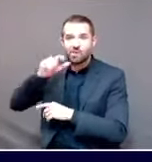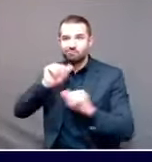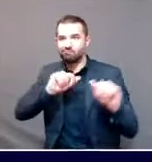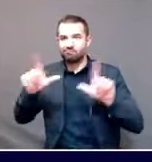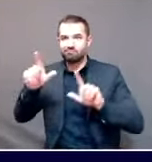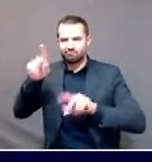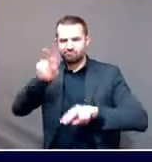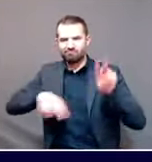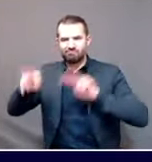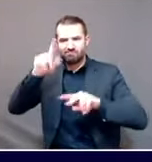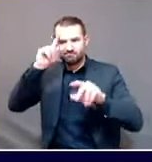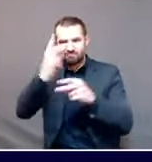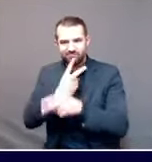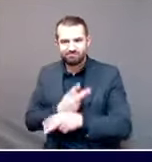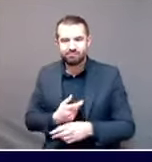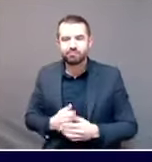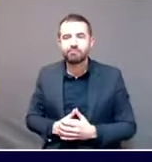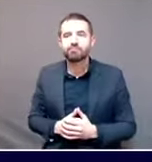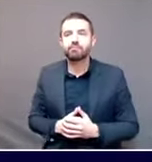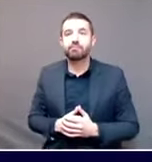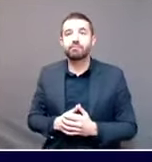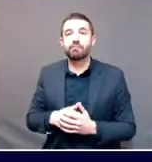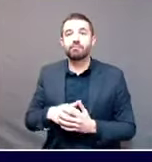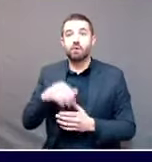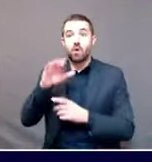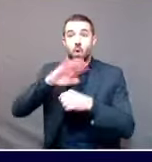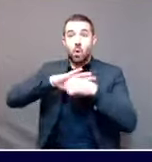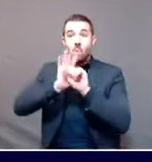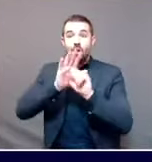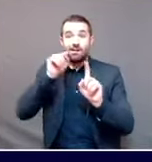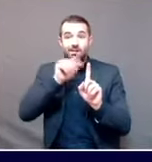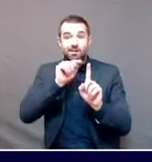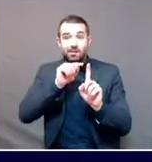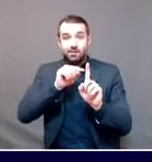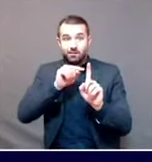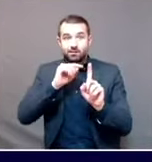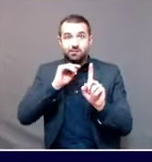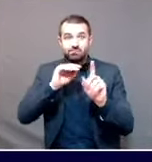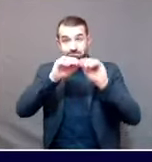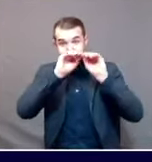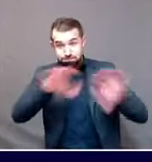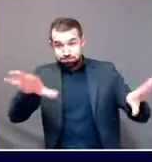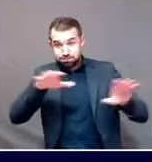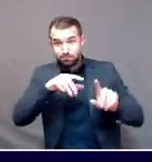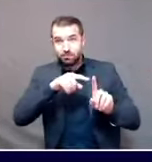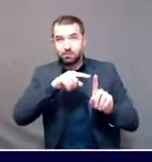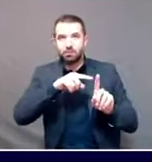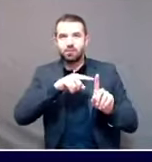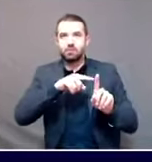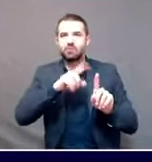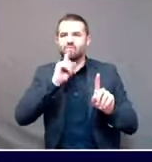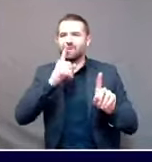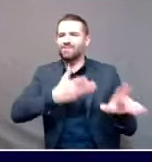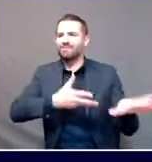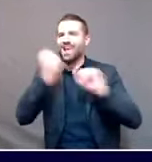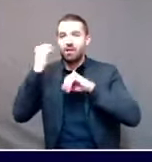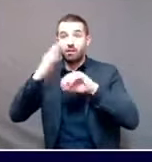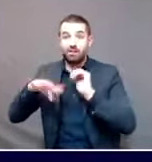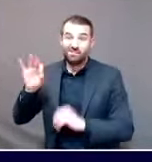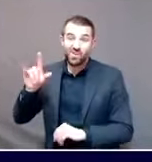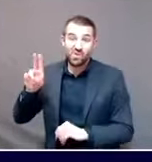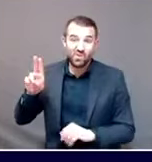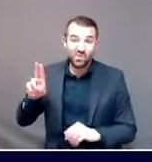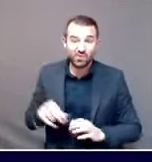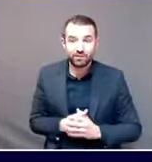that COVID-19 spreads far more quickly and easily than the flu. So measures that we may already all be taking,